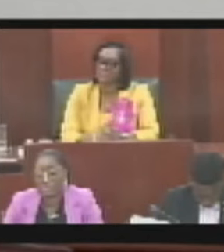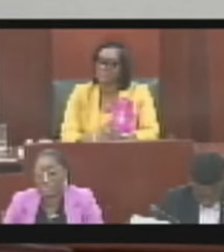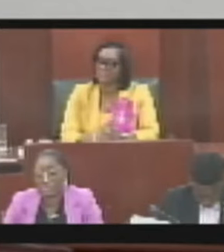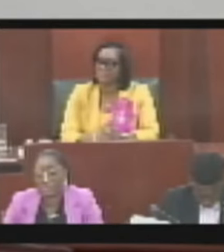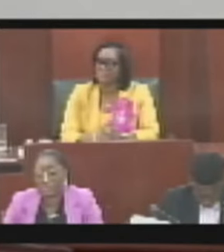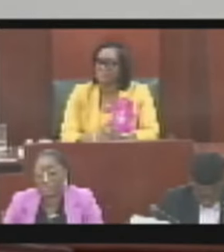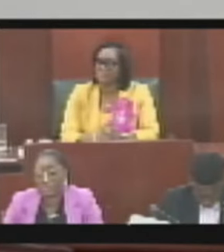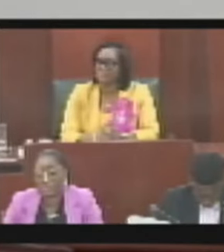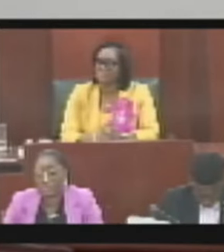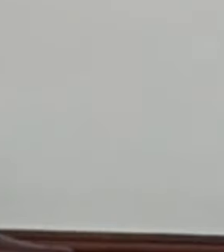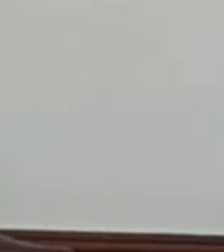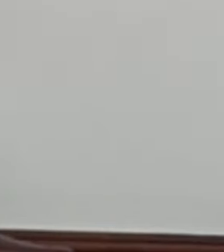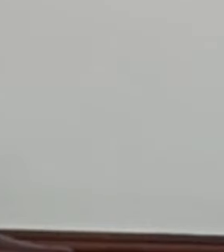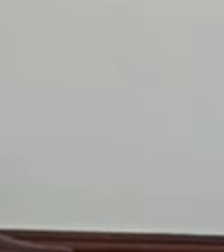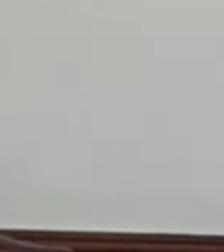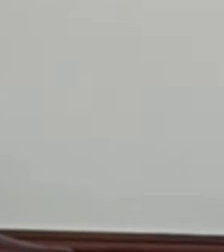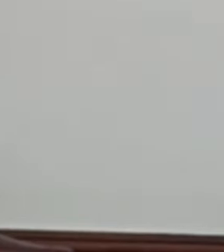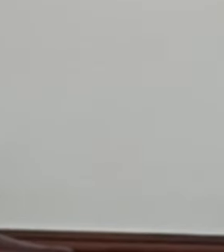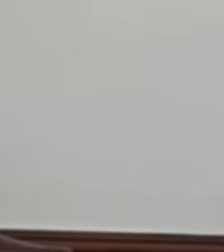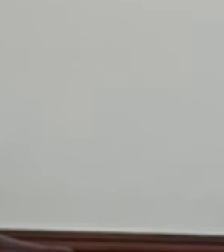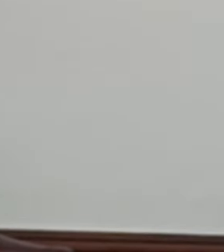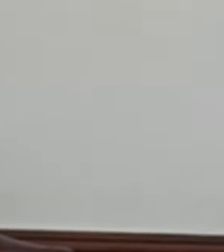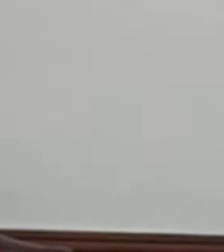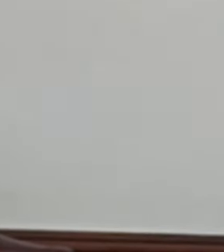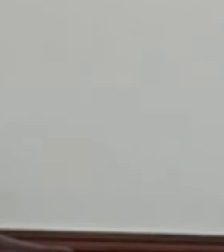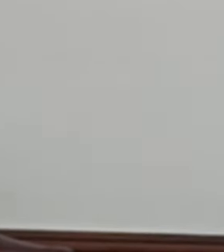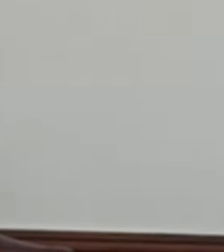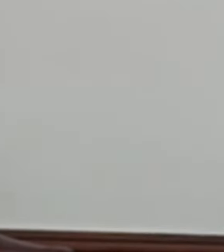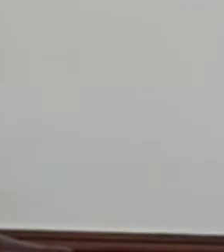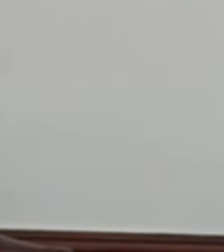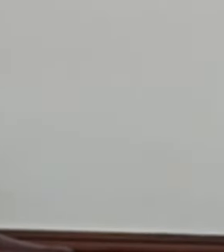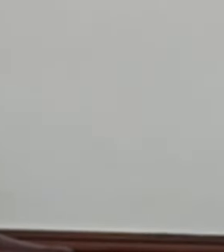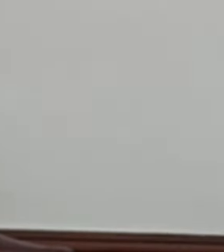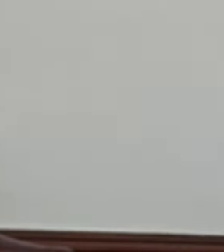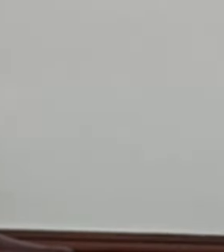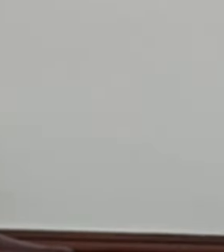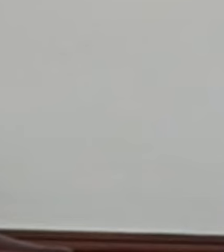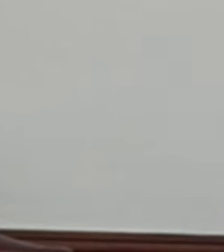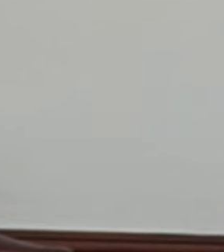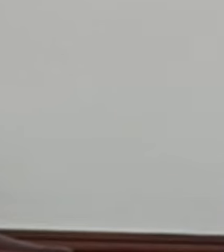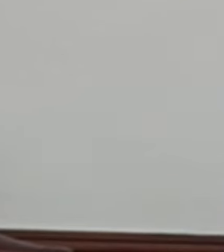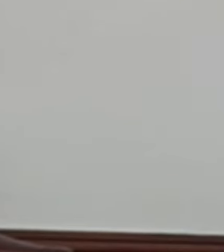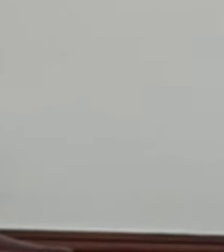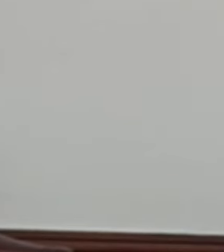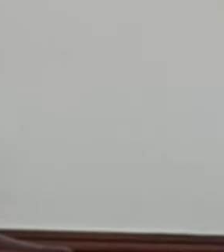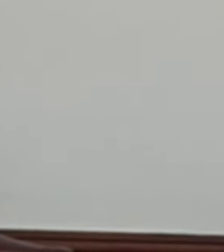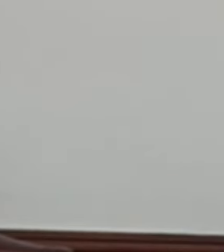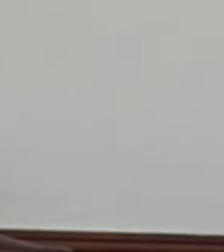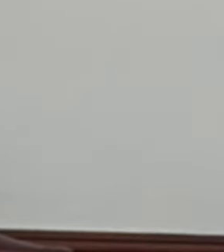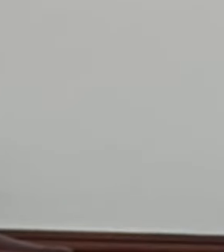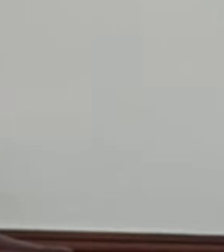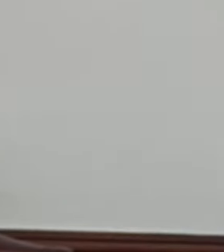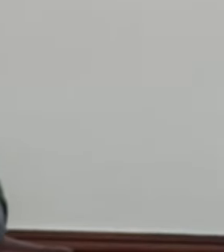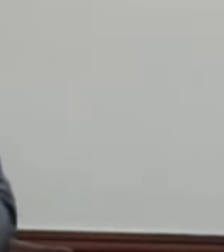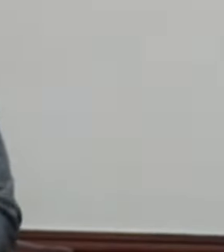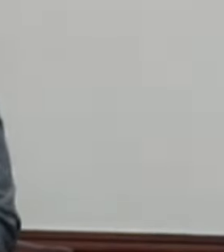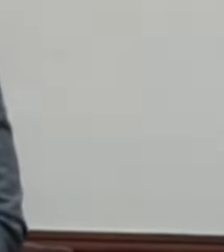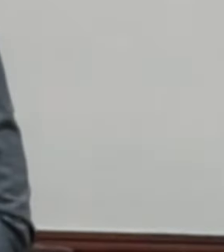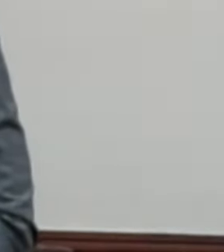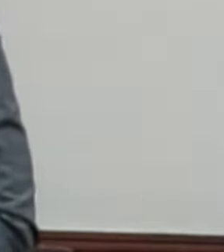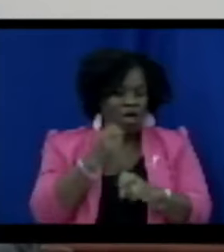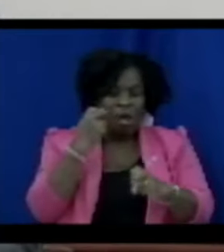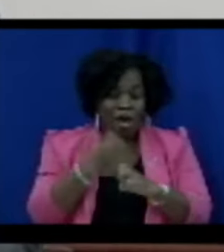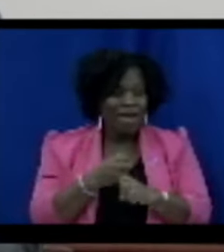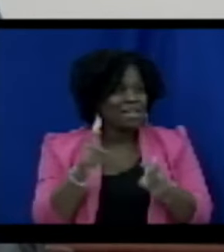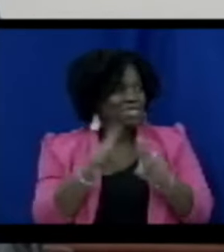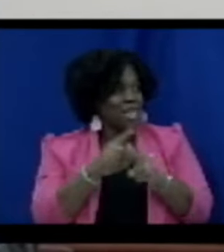two critical things and to thank my colleagues who have been working so tremendously hard over the time. But I also want to thank you,